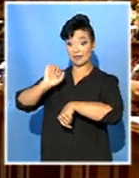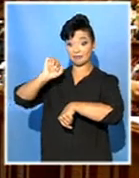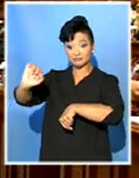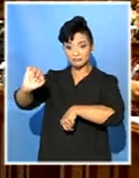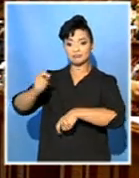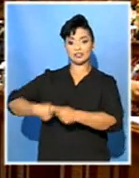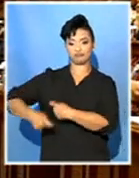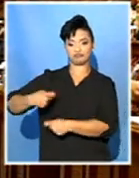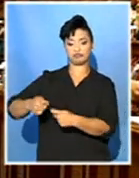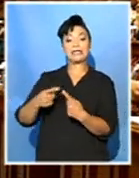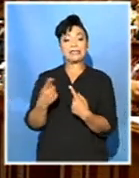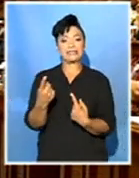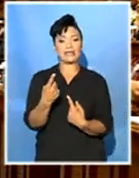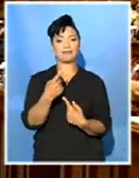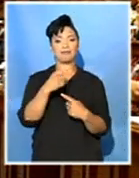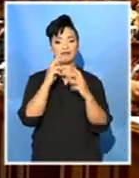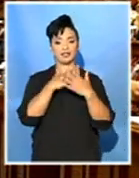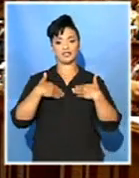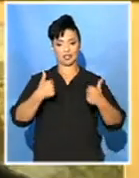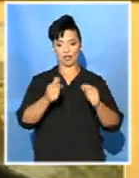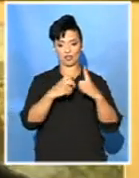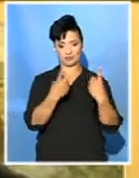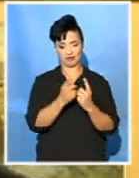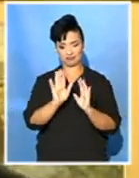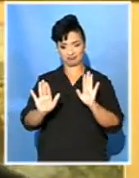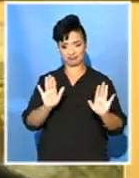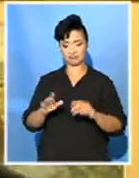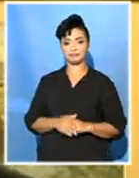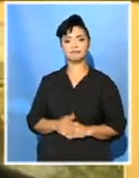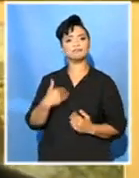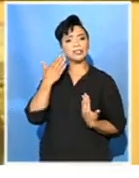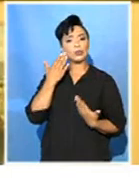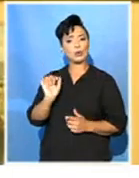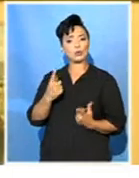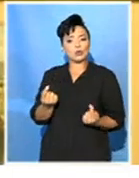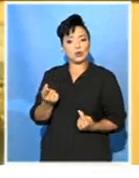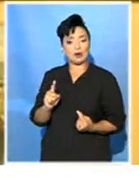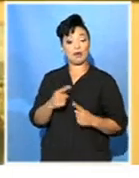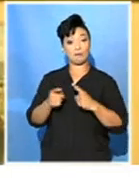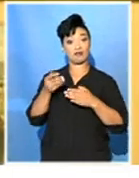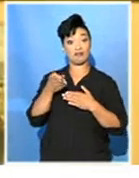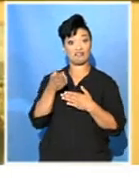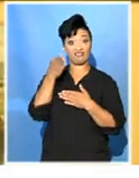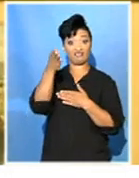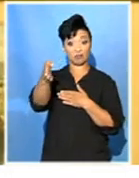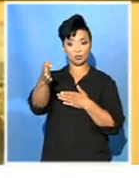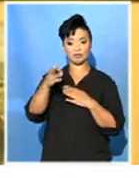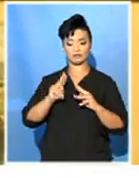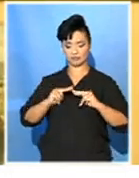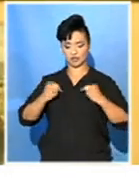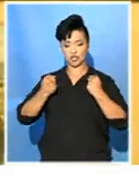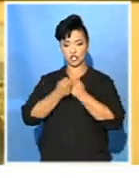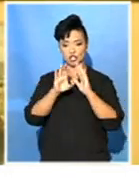as well as the Department of Health. I don't know what he's going to do in his career for the future, but both the national